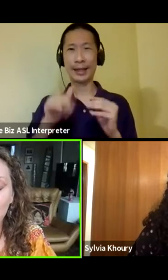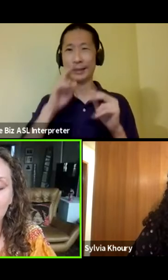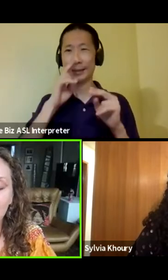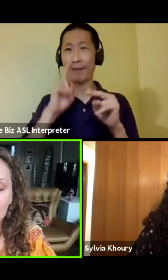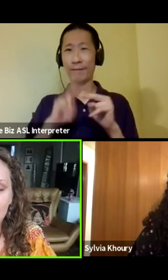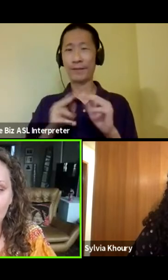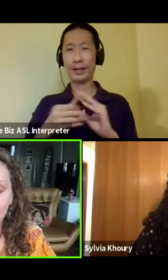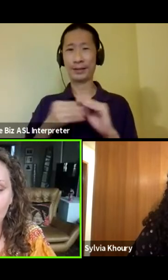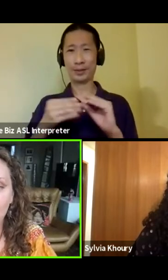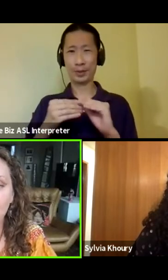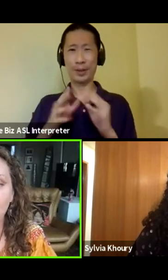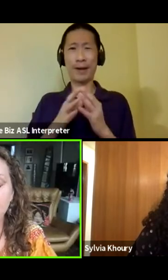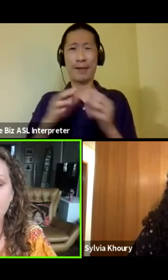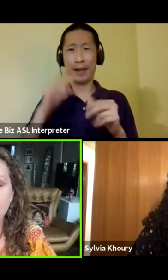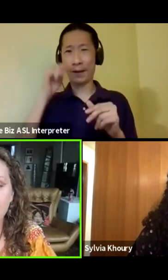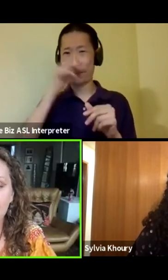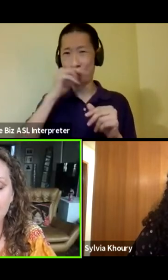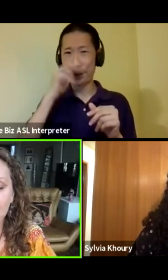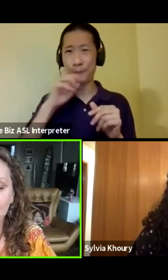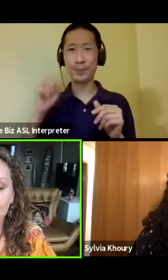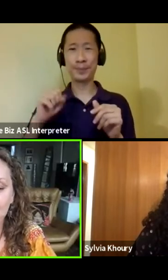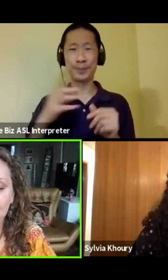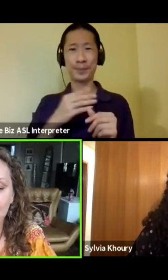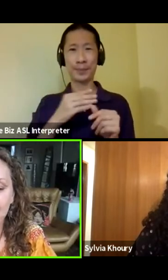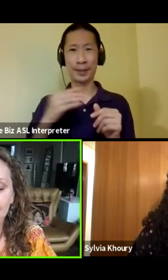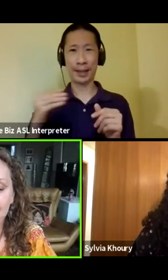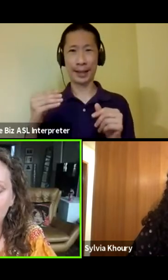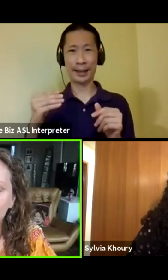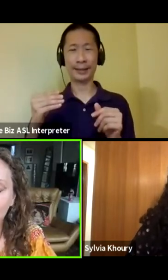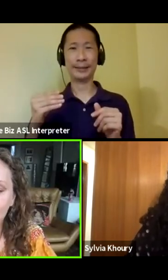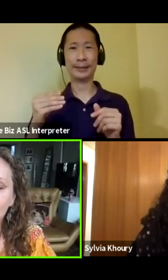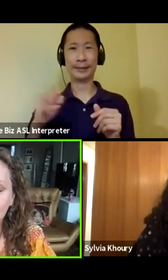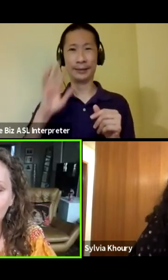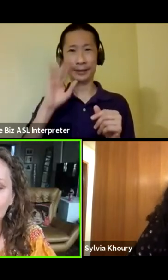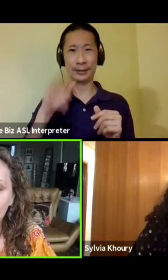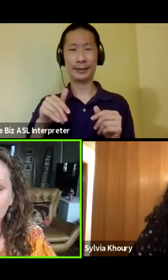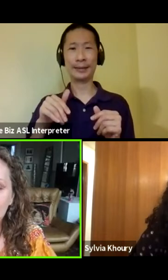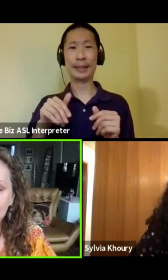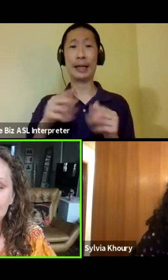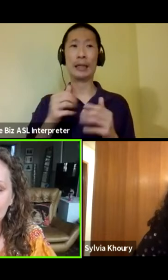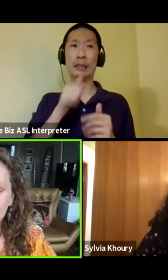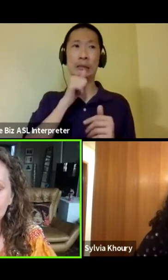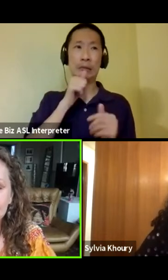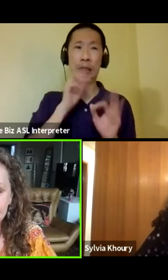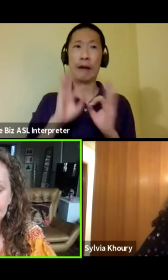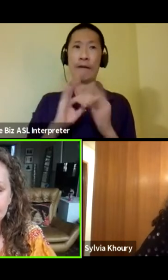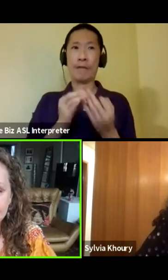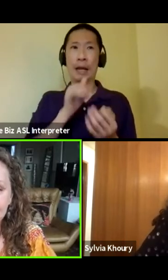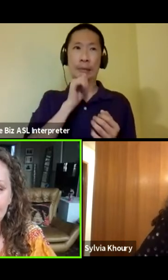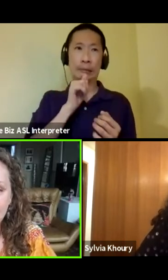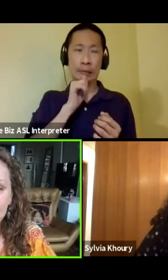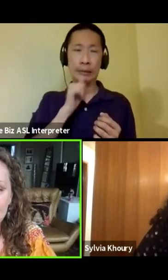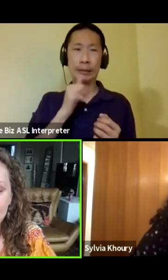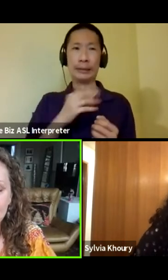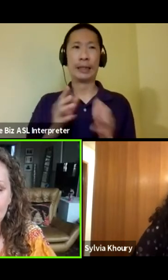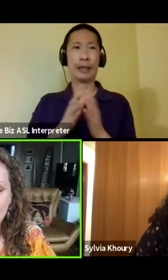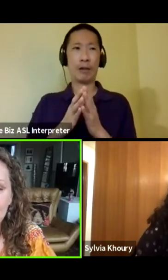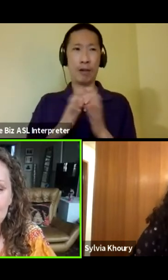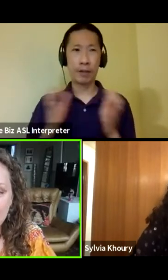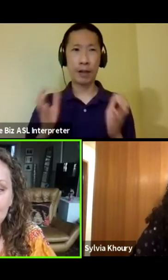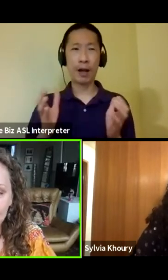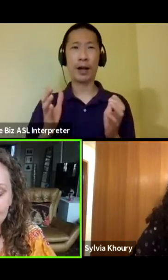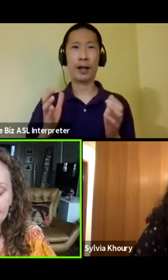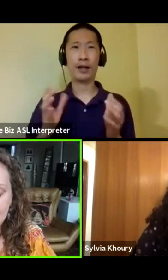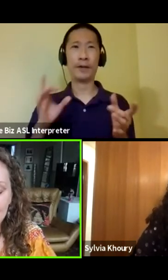story, lots of humor, and, you know, secrets, family secrets, and lots of